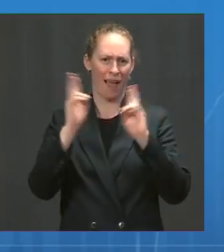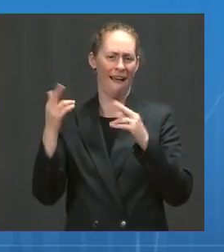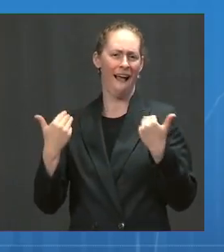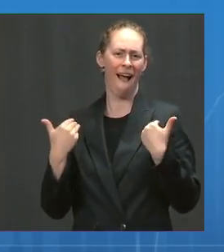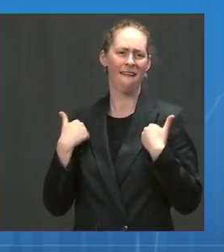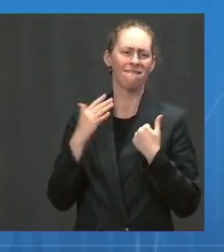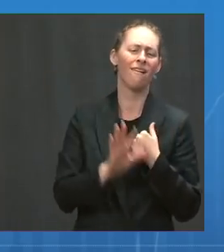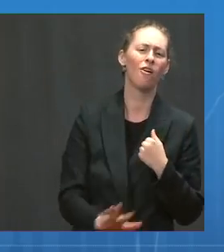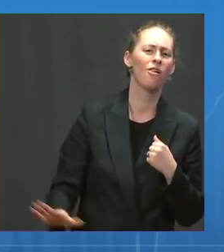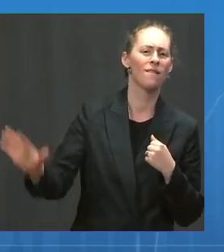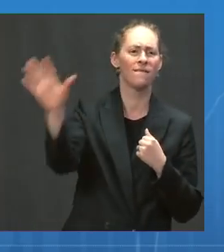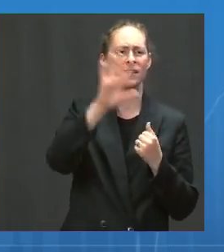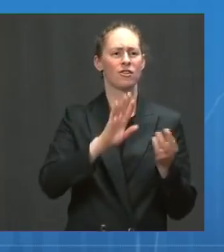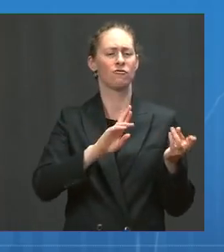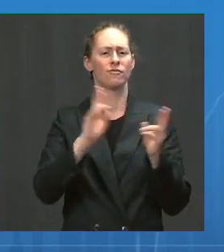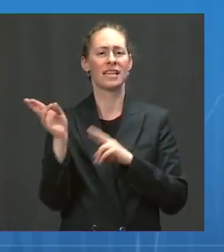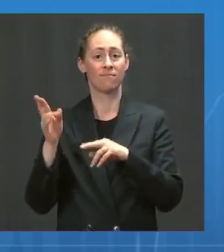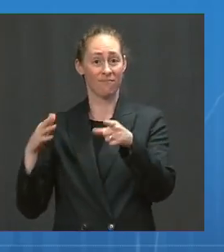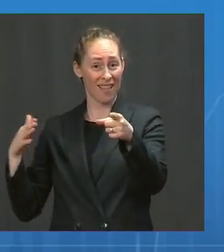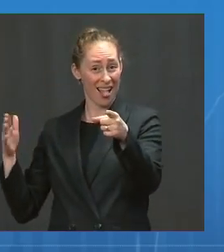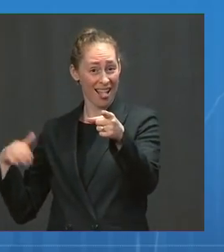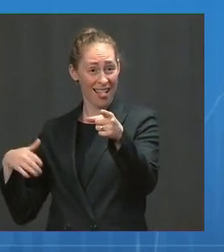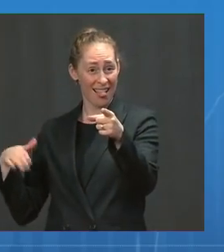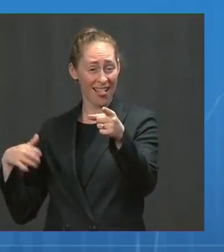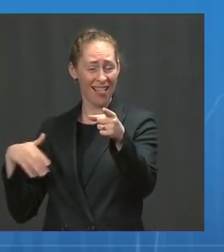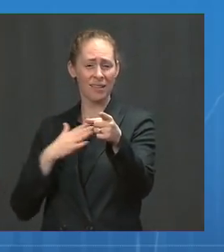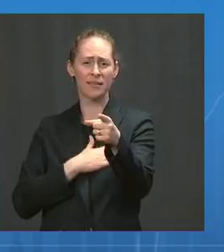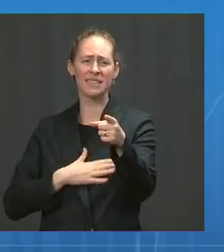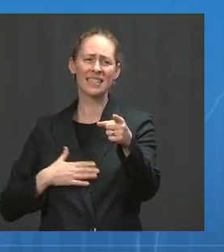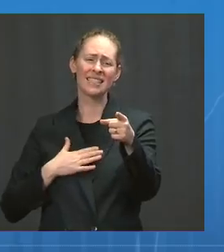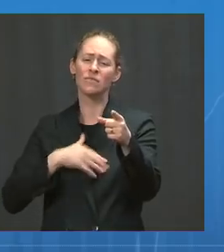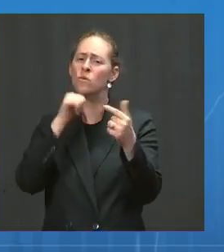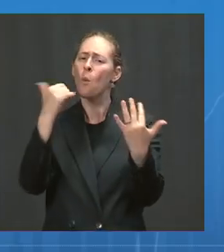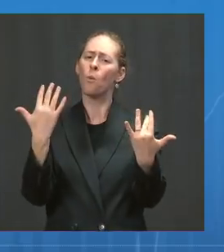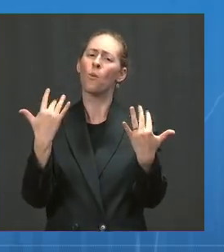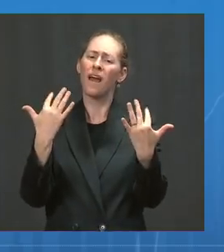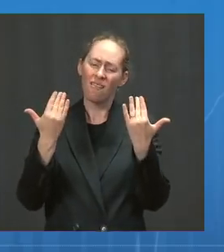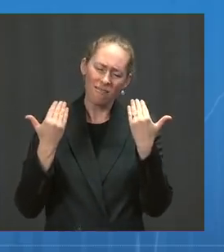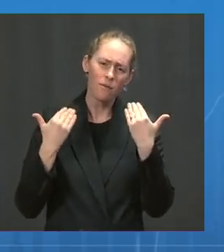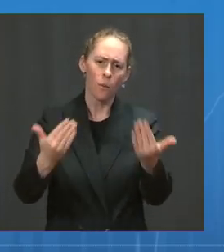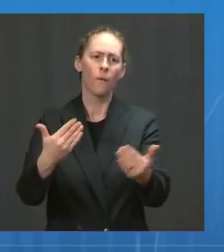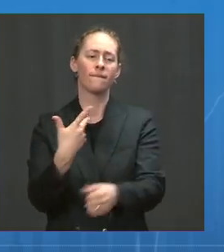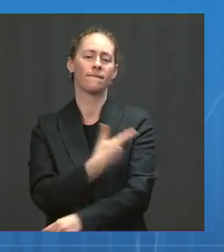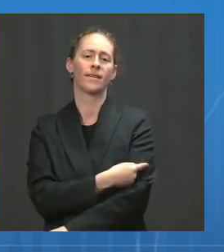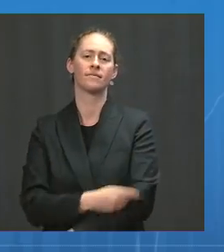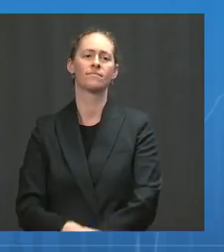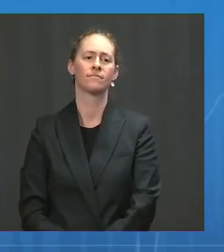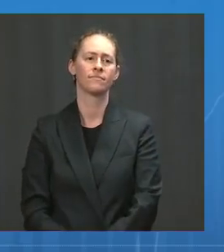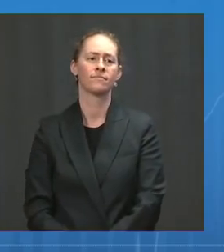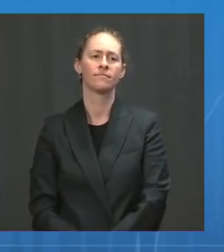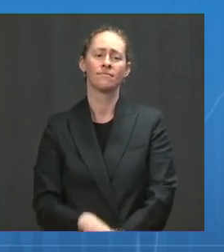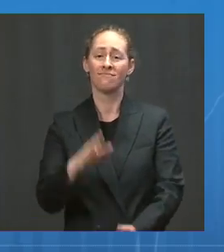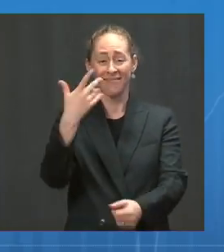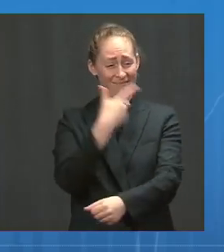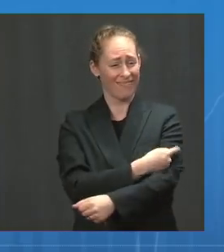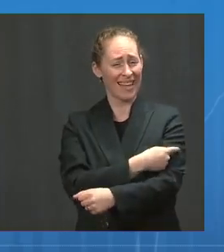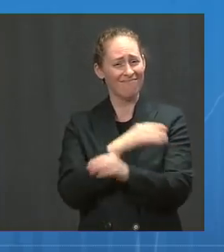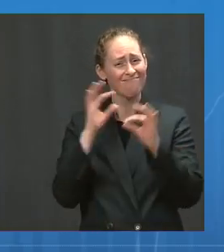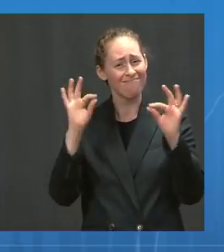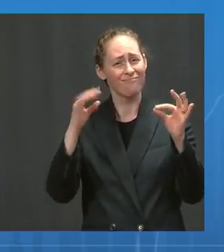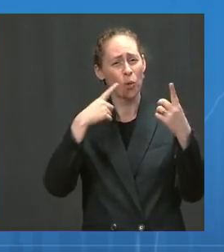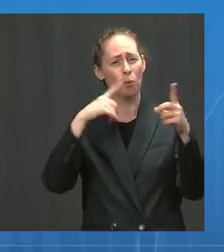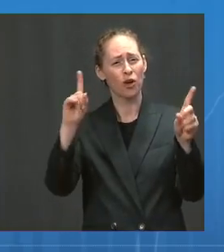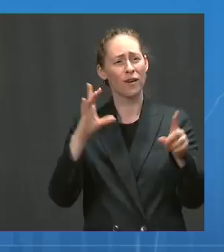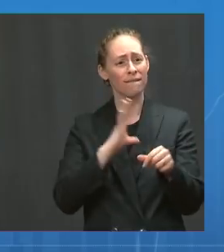So if you're unvaccinated, please get vaccinated now. The vaccines work. It's